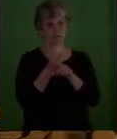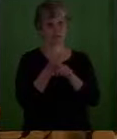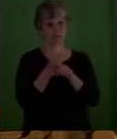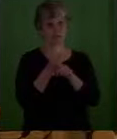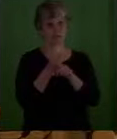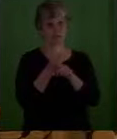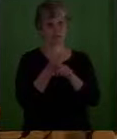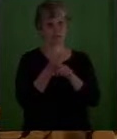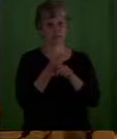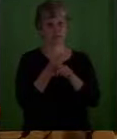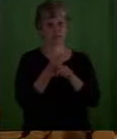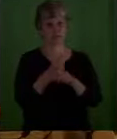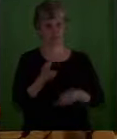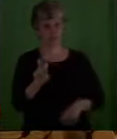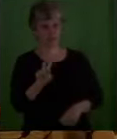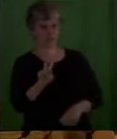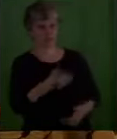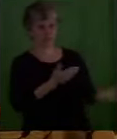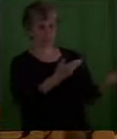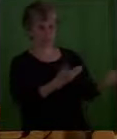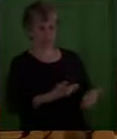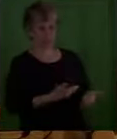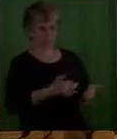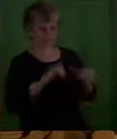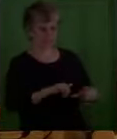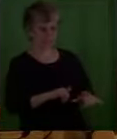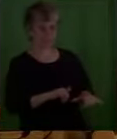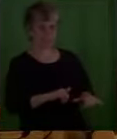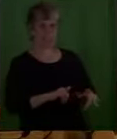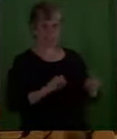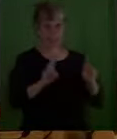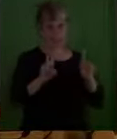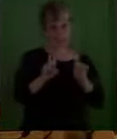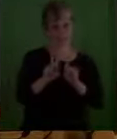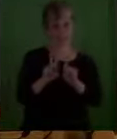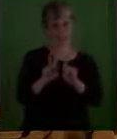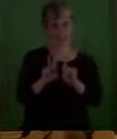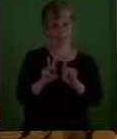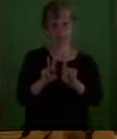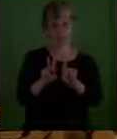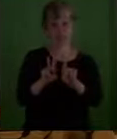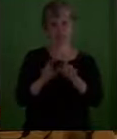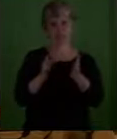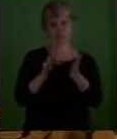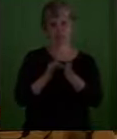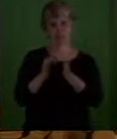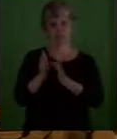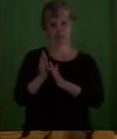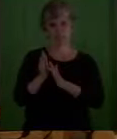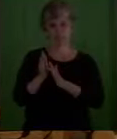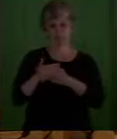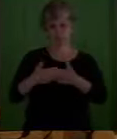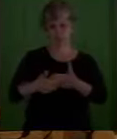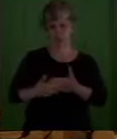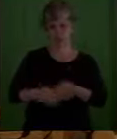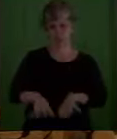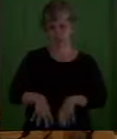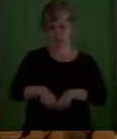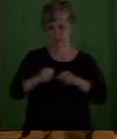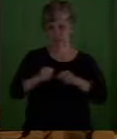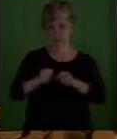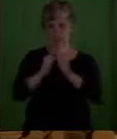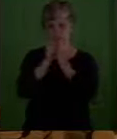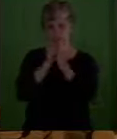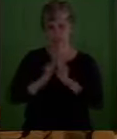they invite Him to stay with them and then He takes blesses, breaks, and gives them